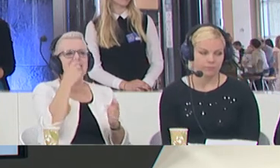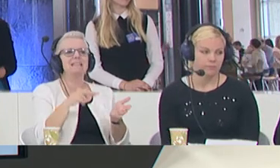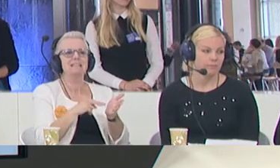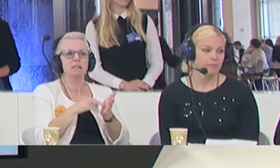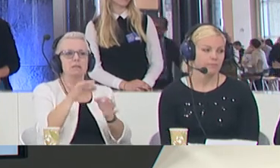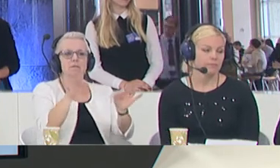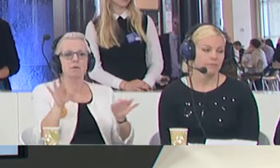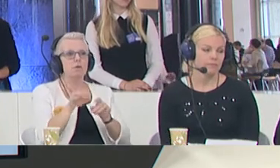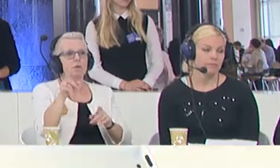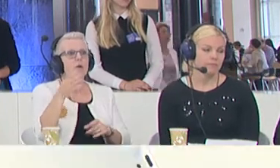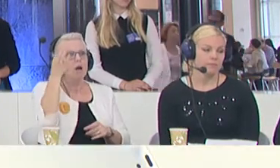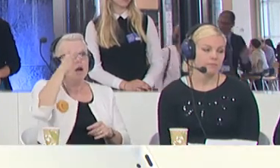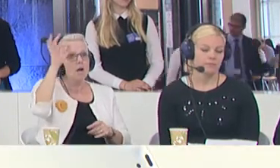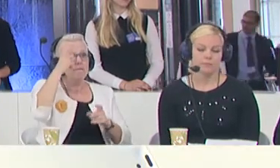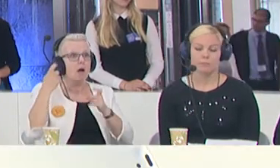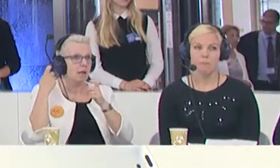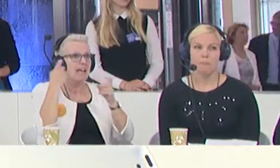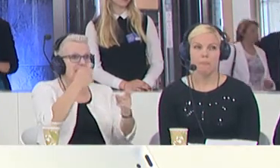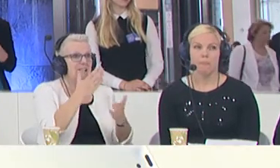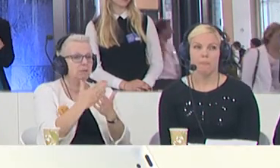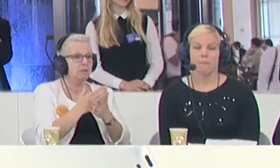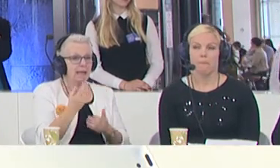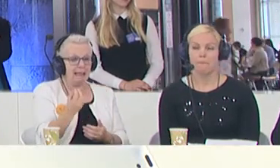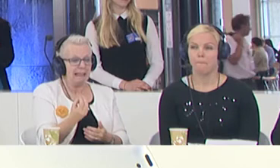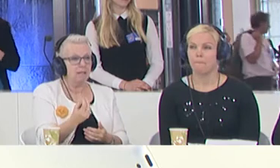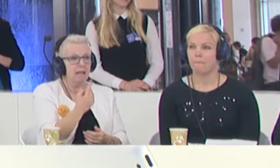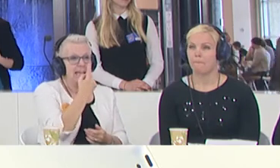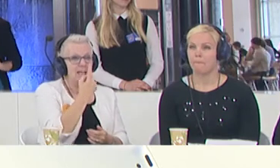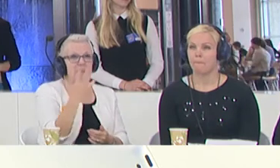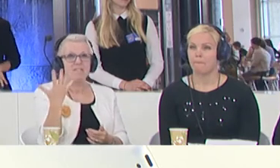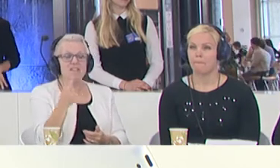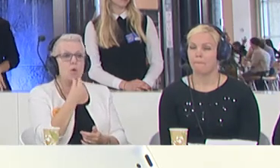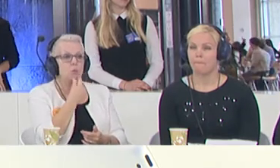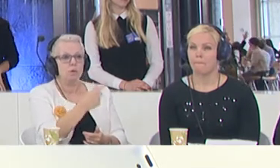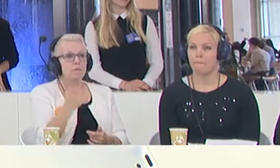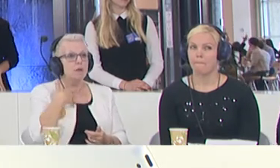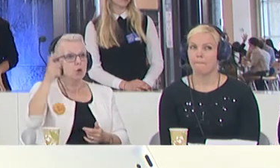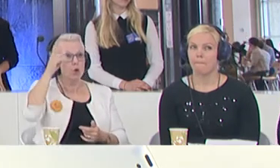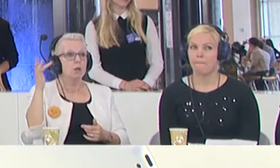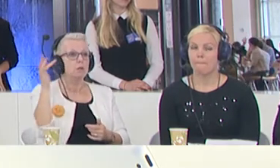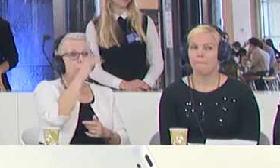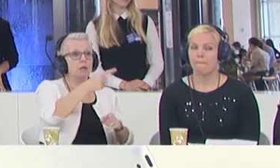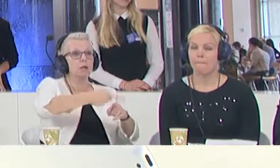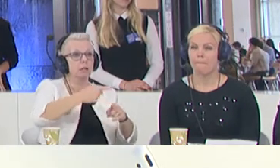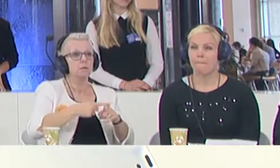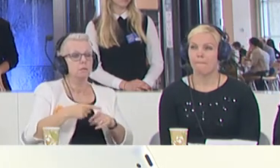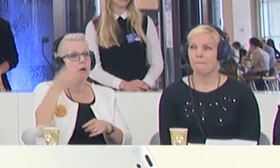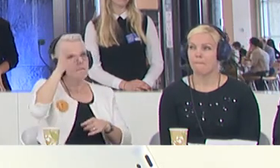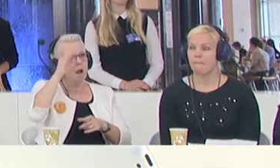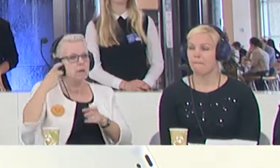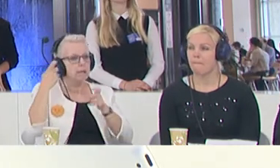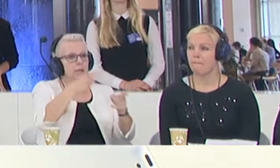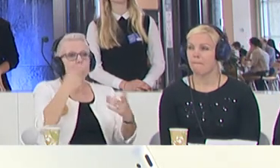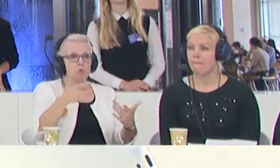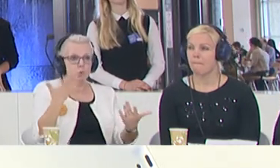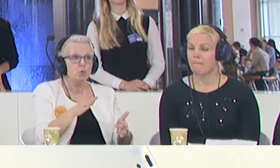having traveled very dangerous with their little kids, one year and five year old, from Turkey to Greece. And now they had to travel onwards towards Sweden,